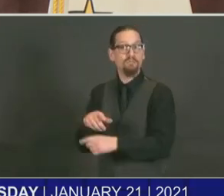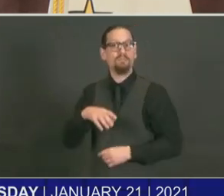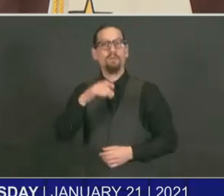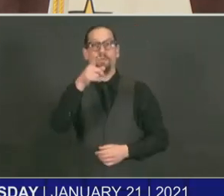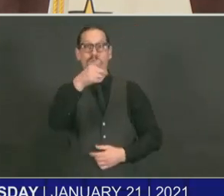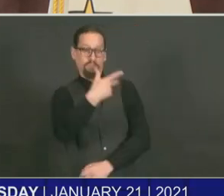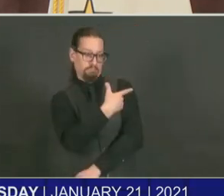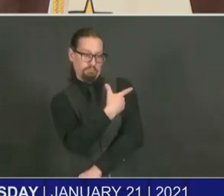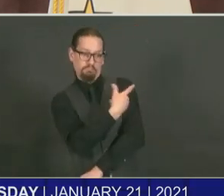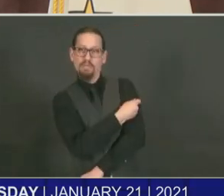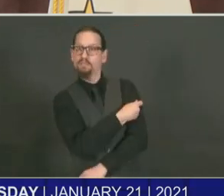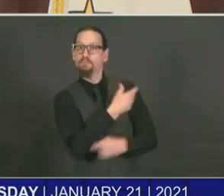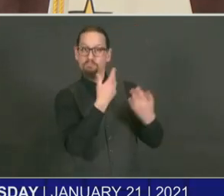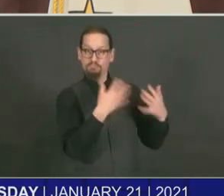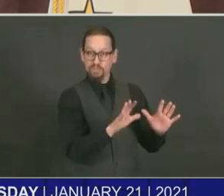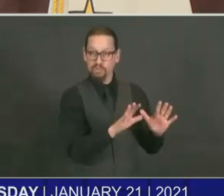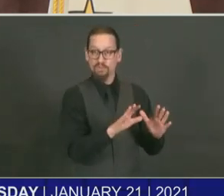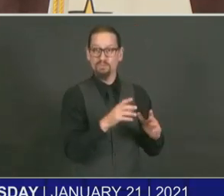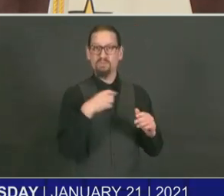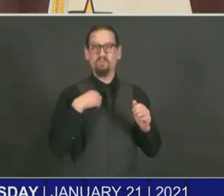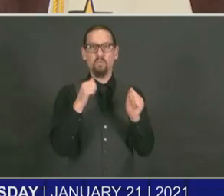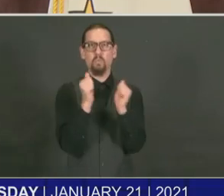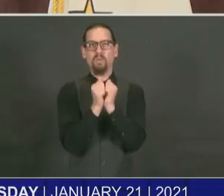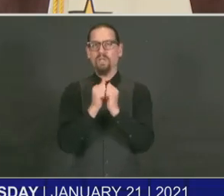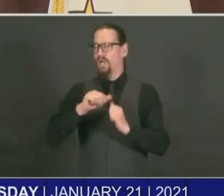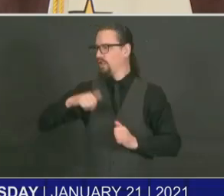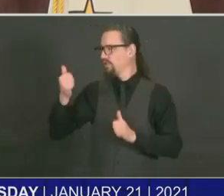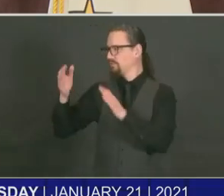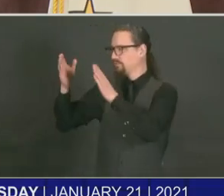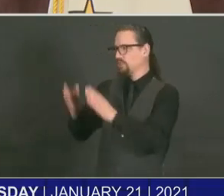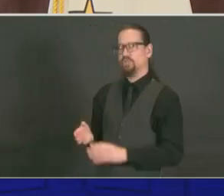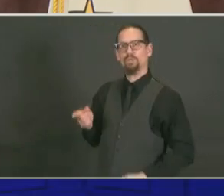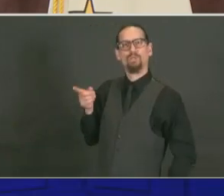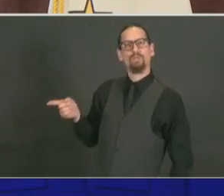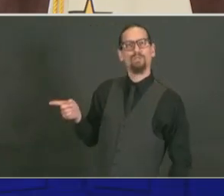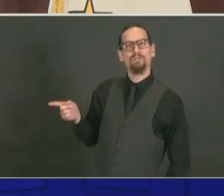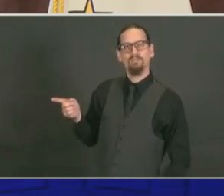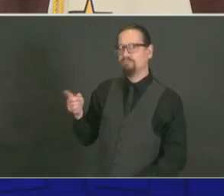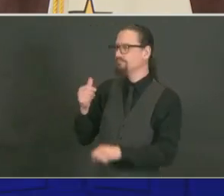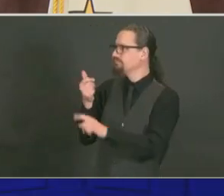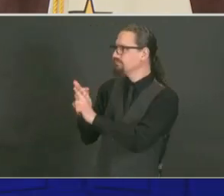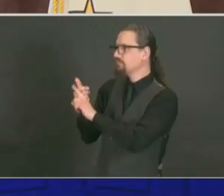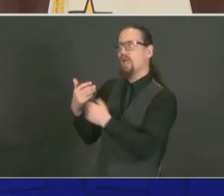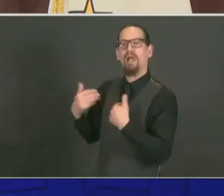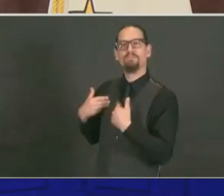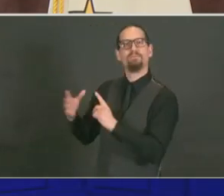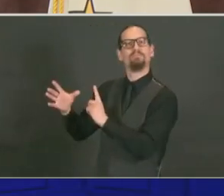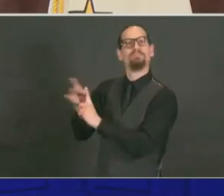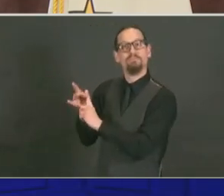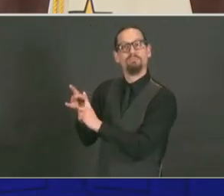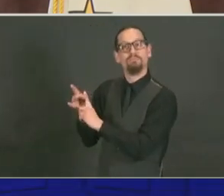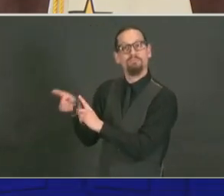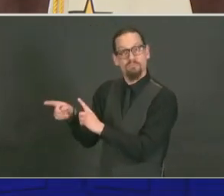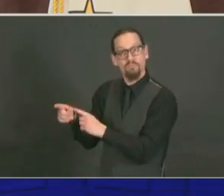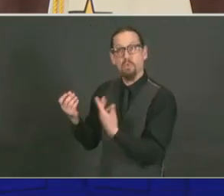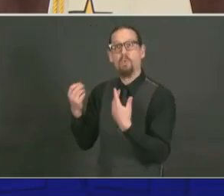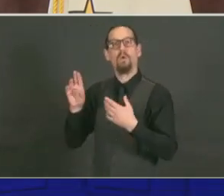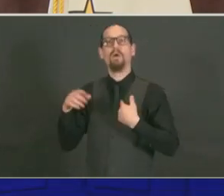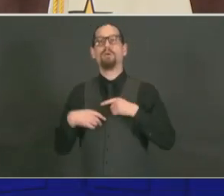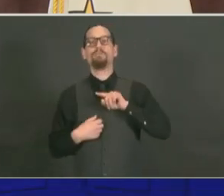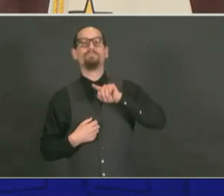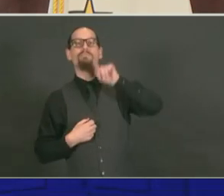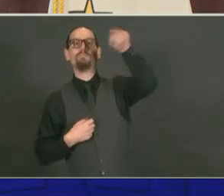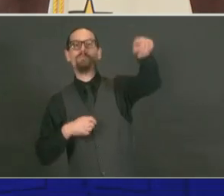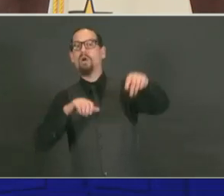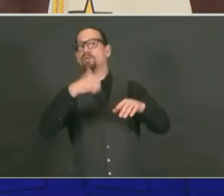or have recently traveled to another state with a high positivity rate, you must still quarantine.